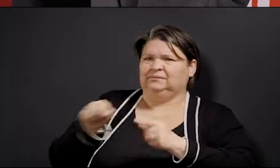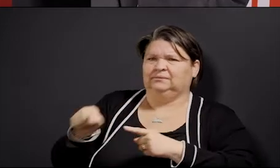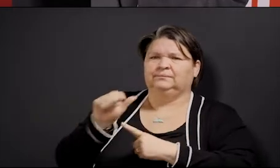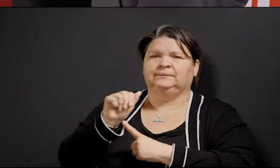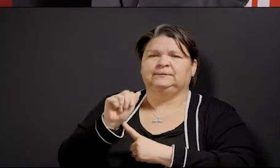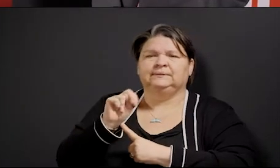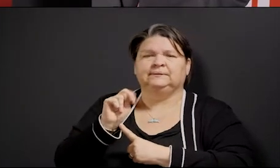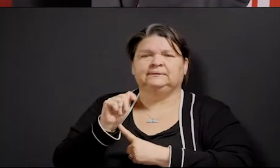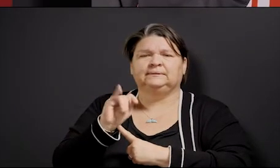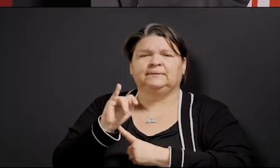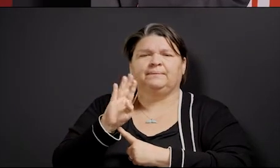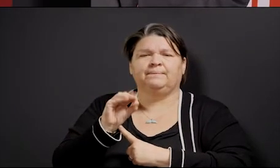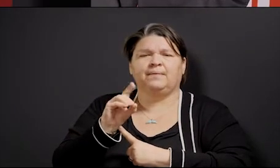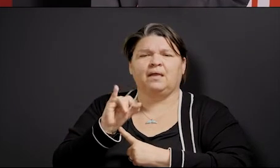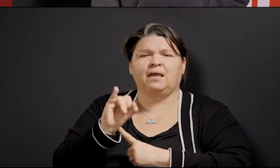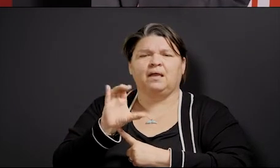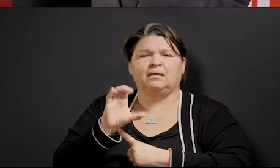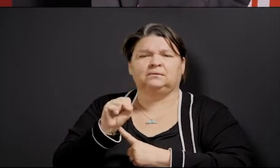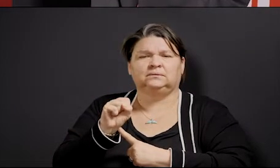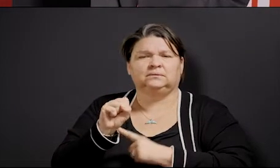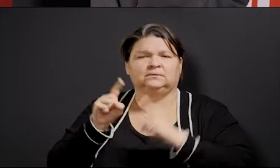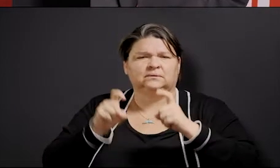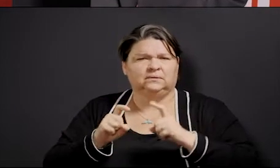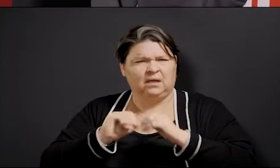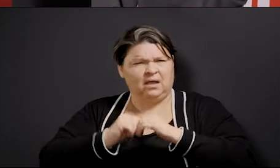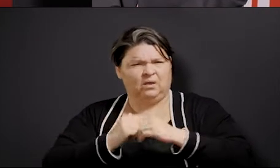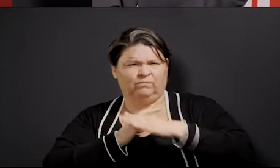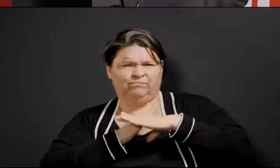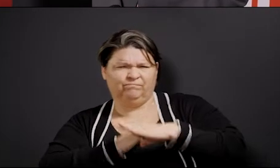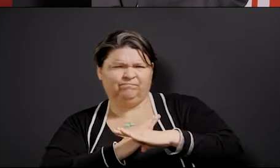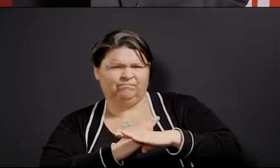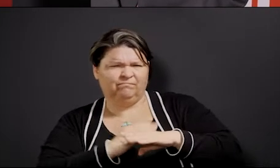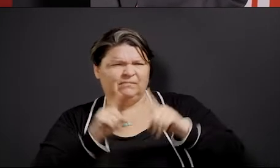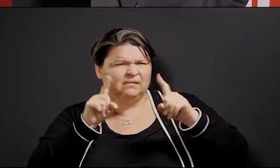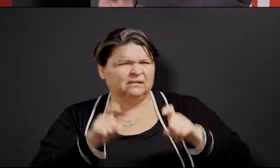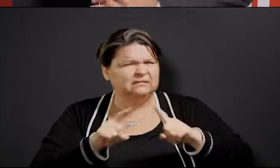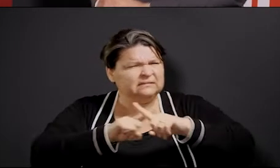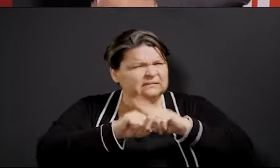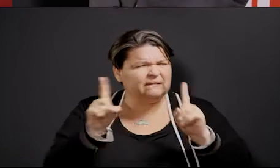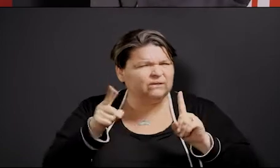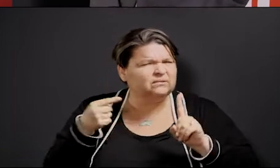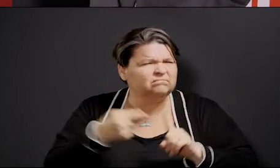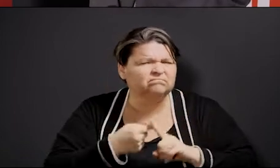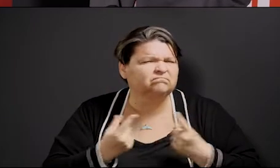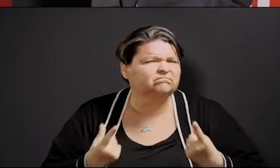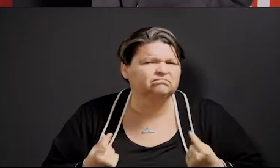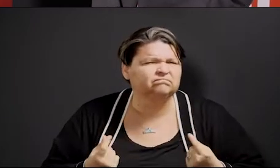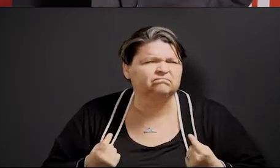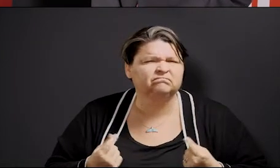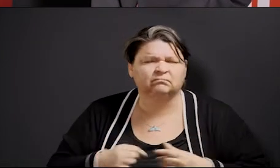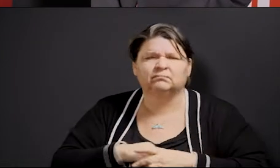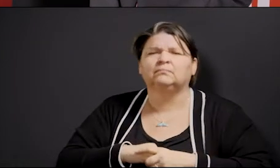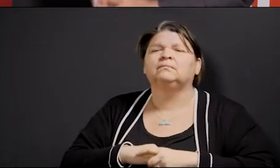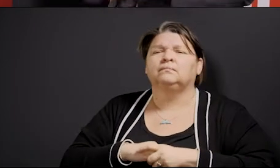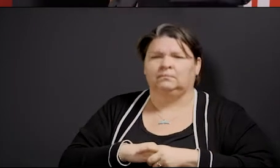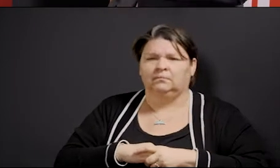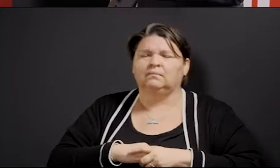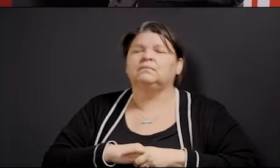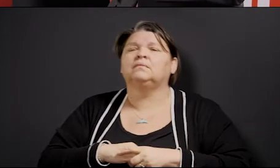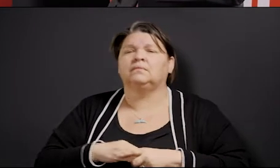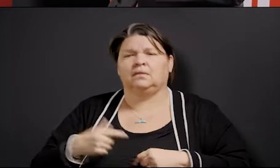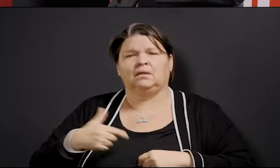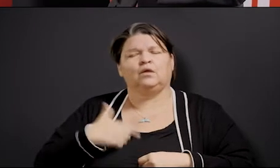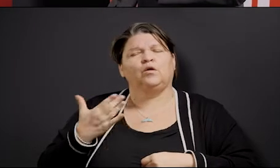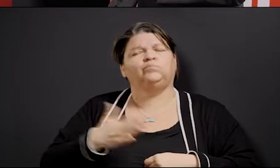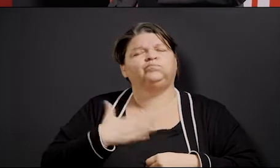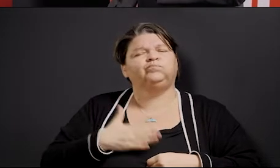from the test that we're using currently and what does it mean? It's a great question. It's important to understand the difference because all